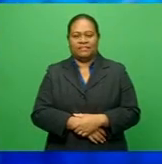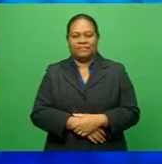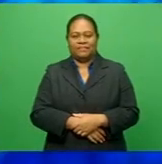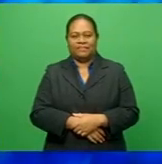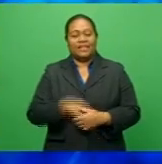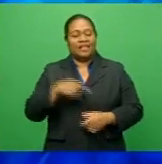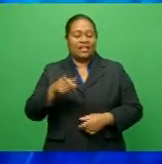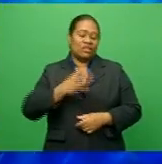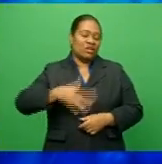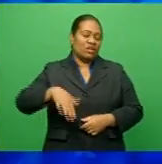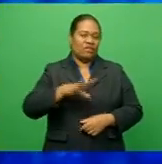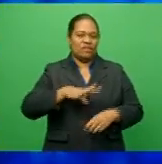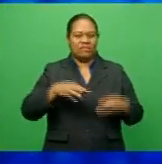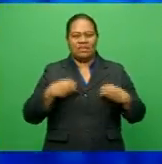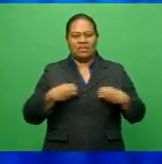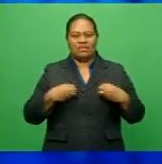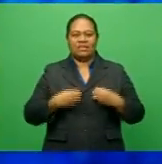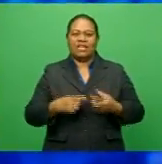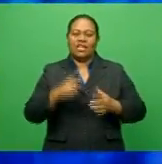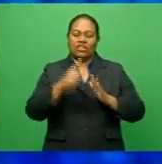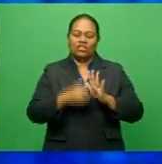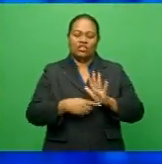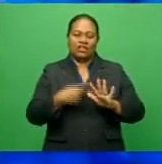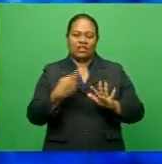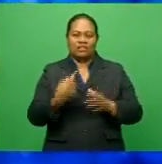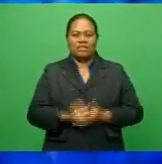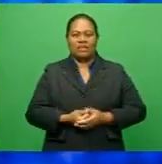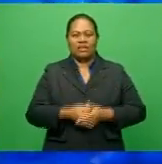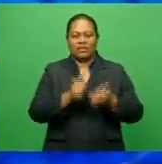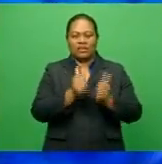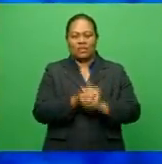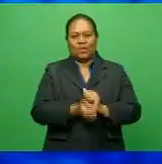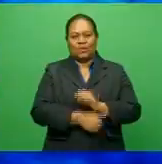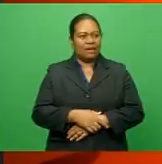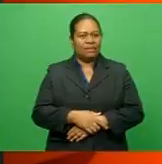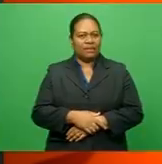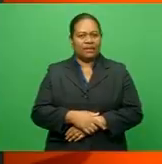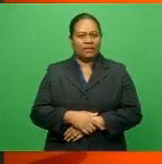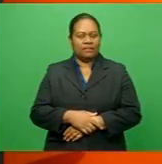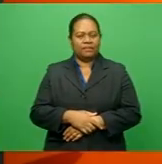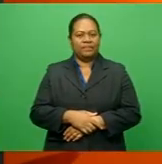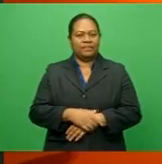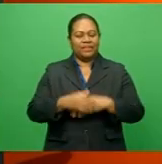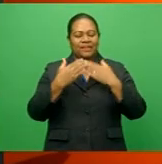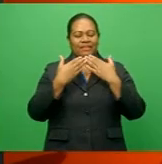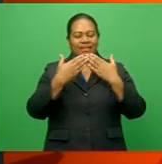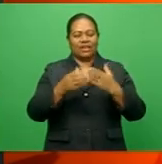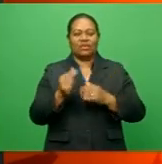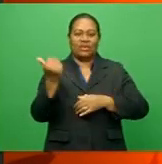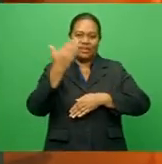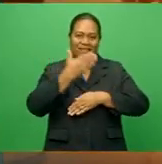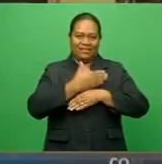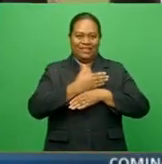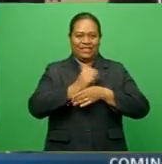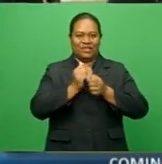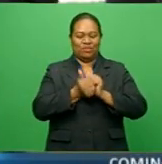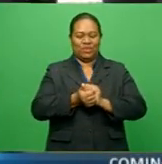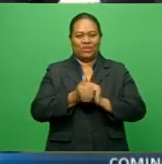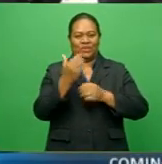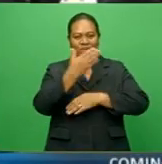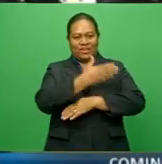That's all from business tonight. Jamie joins us now with the latest from sports. Nakayan, good evening in sports tonight.